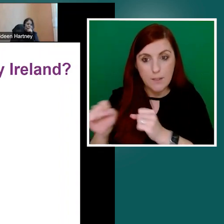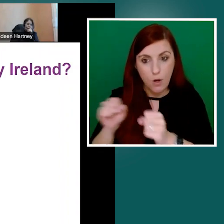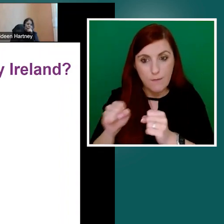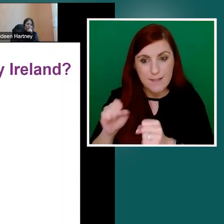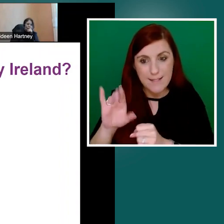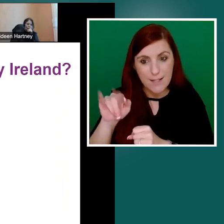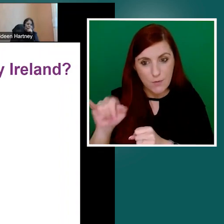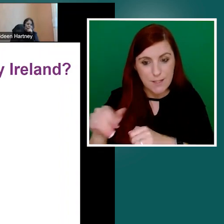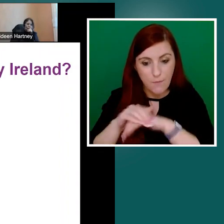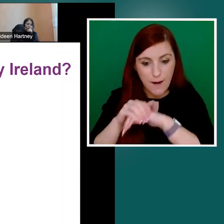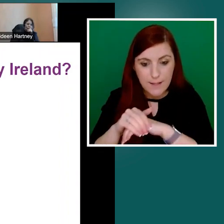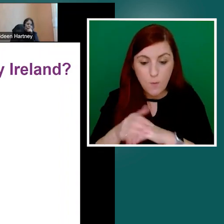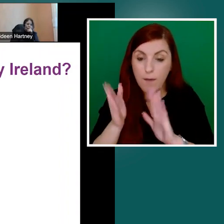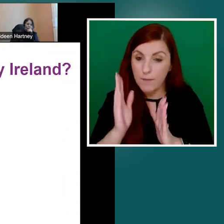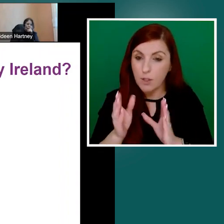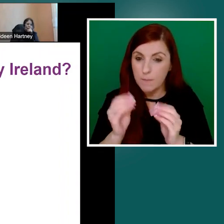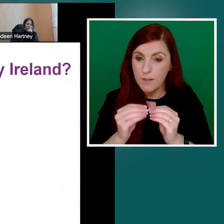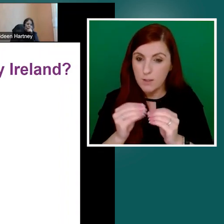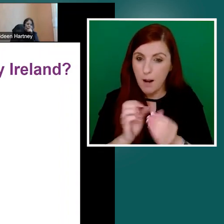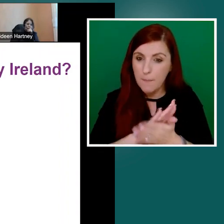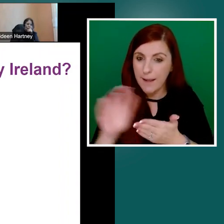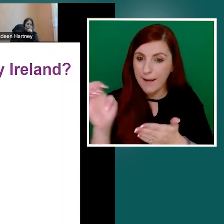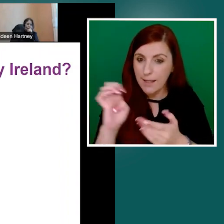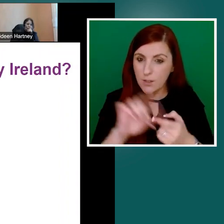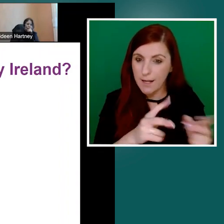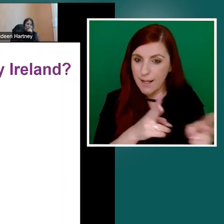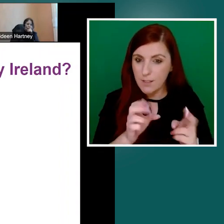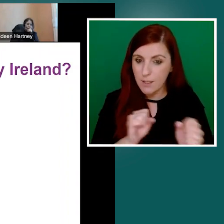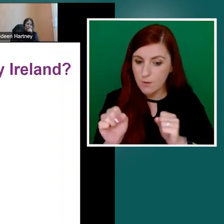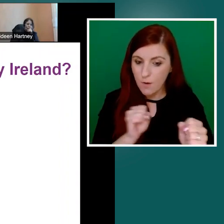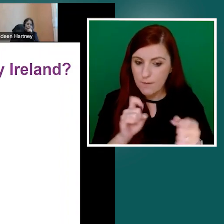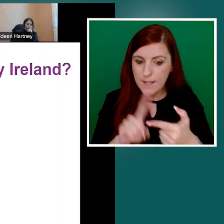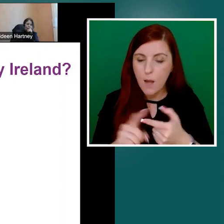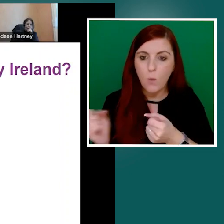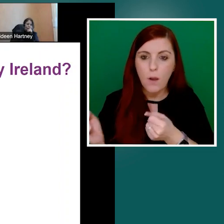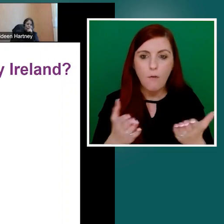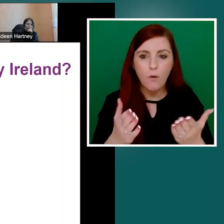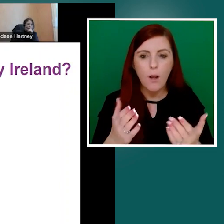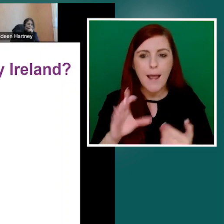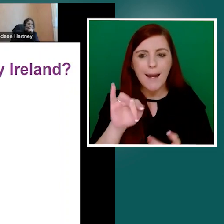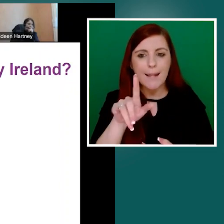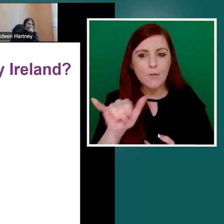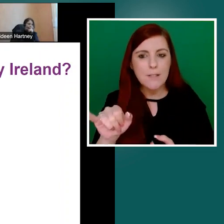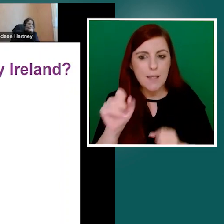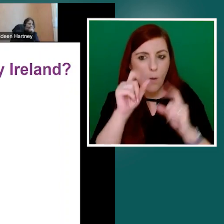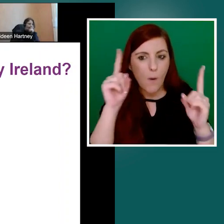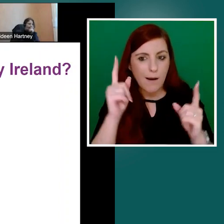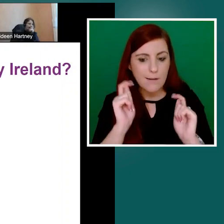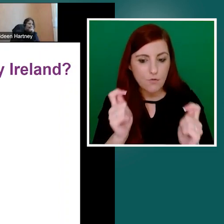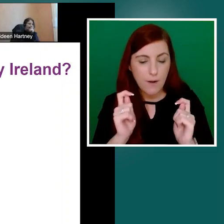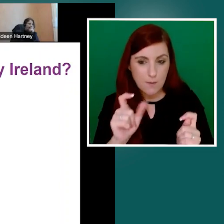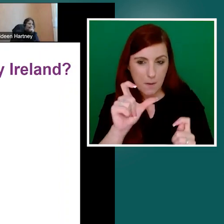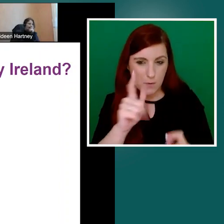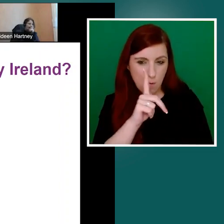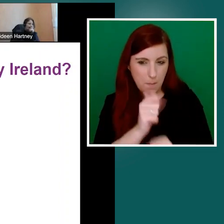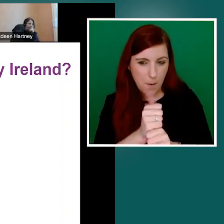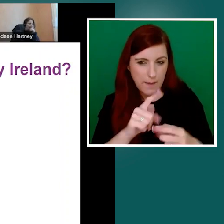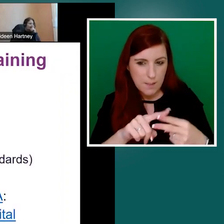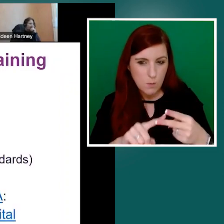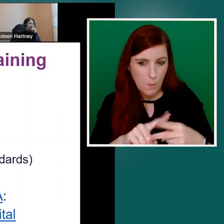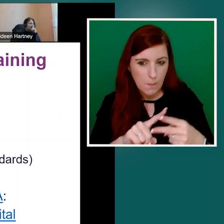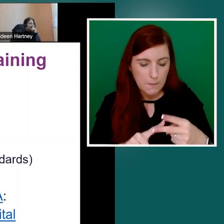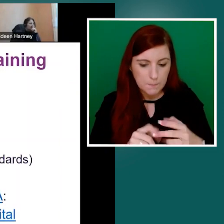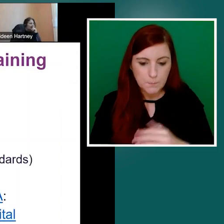training. So I'd like to spend a little bit of time just kind of focusing on these two elements. So the next slide, please, Nora,